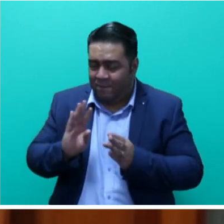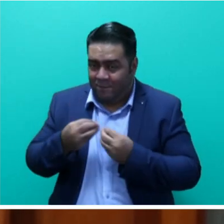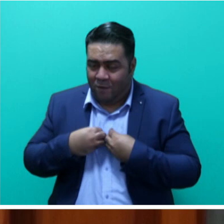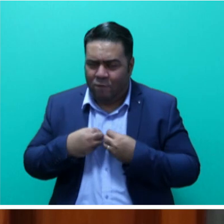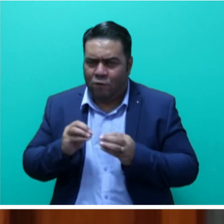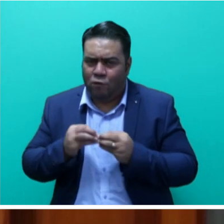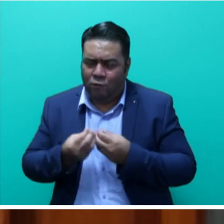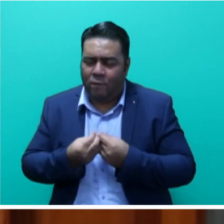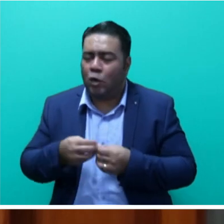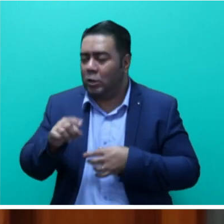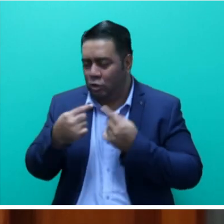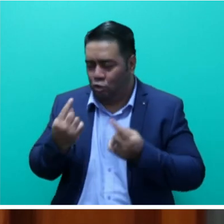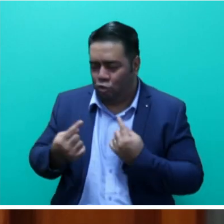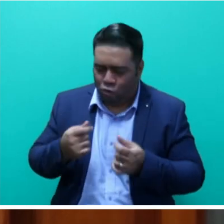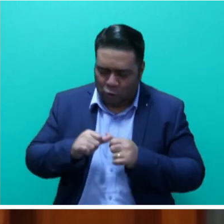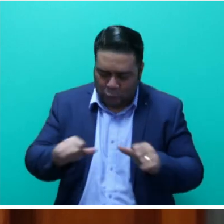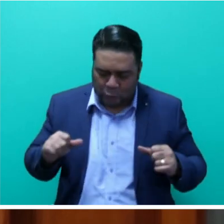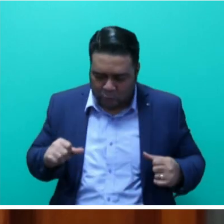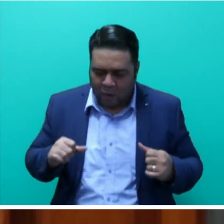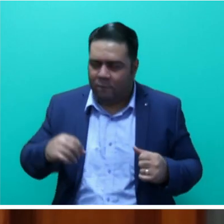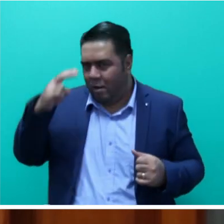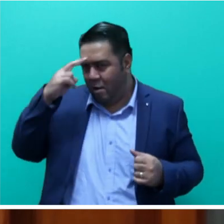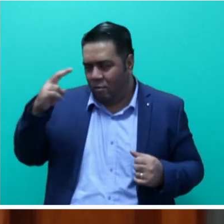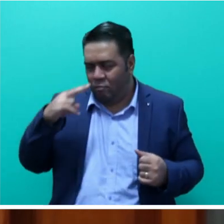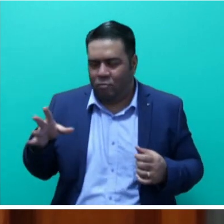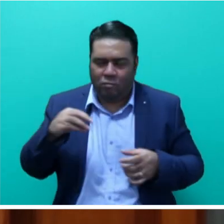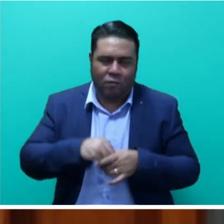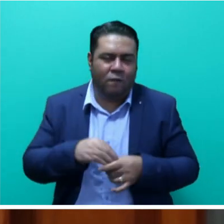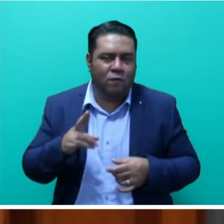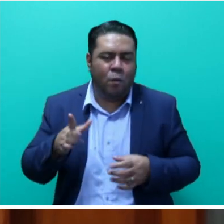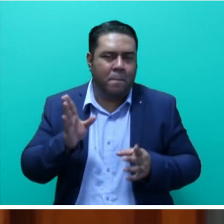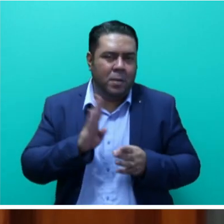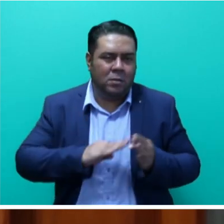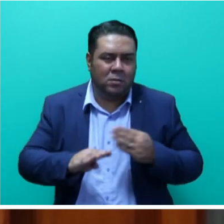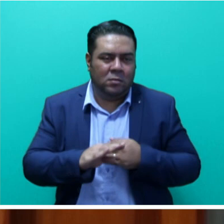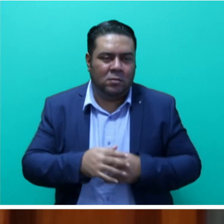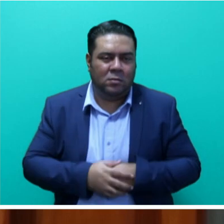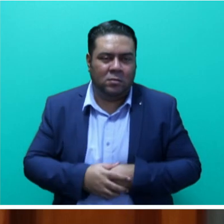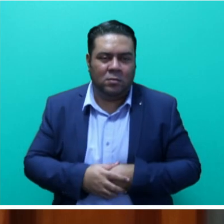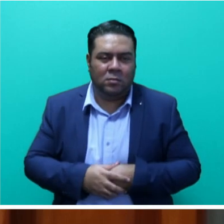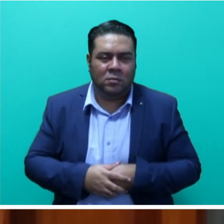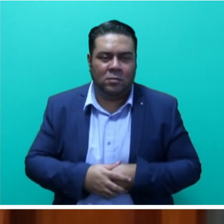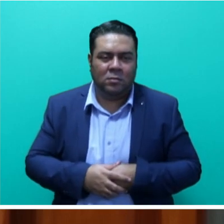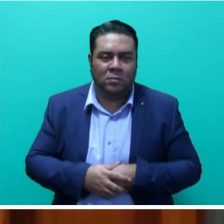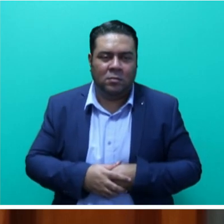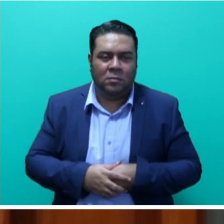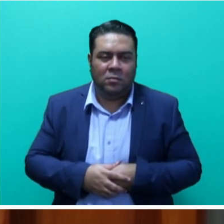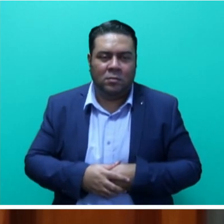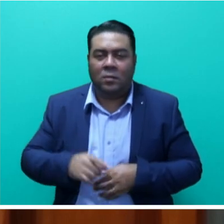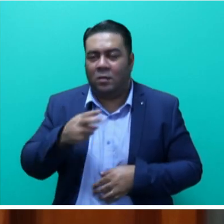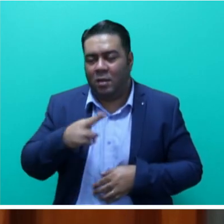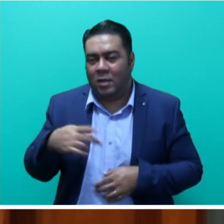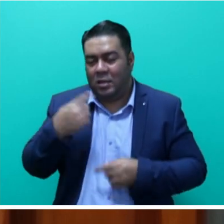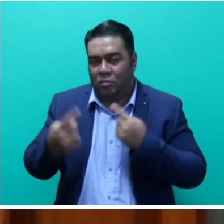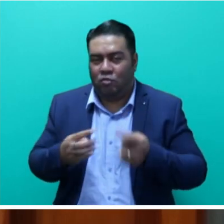for instance, for dates, they have a national cooperative that manages the date production. And then each member